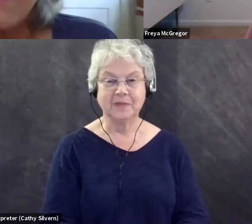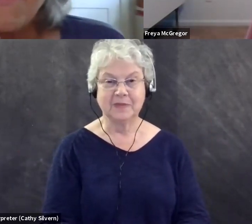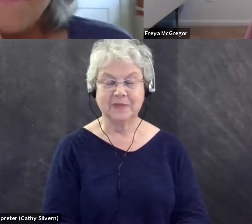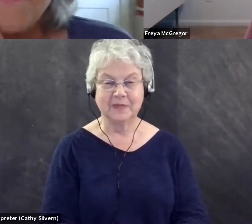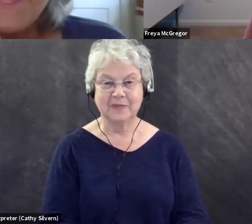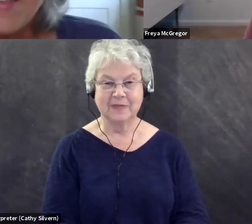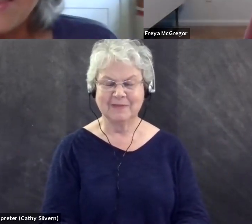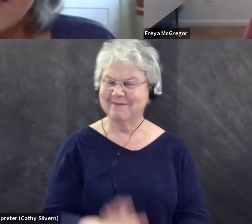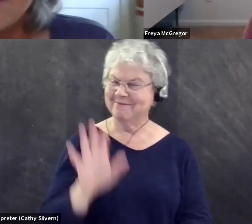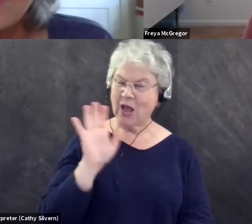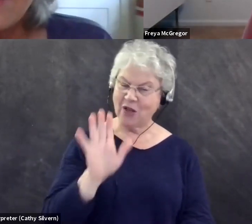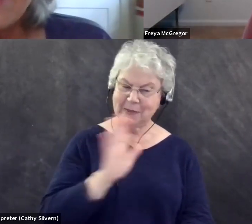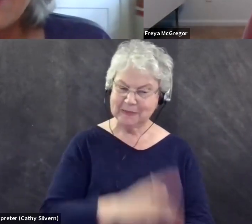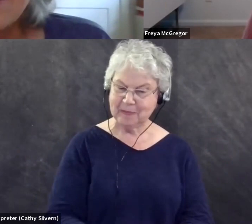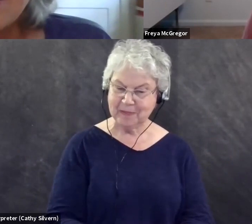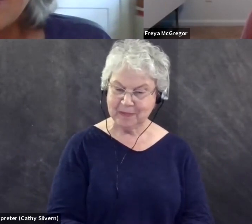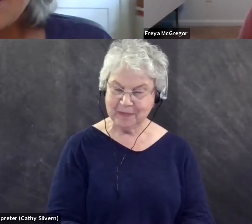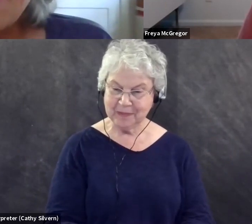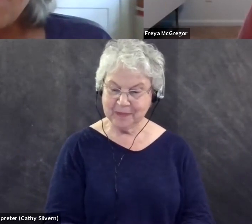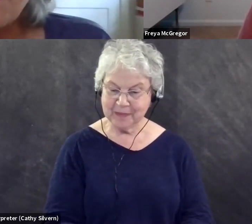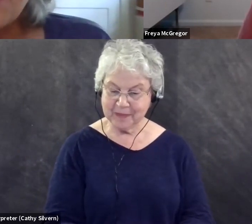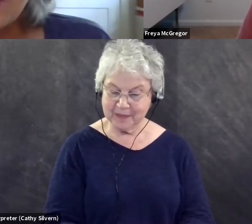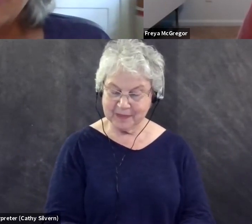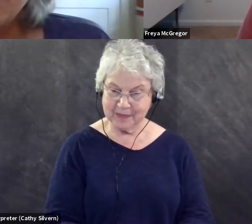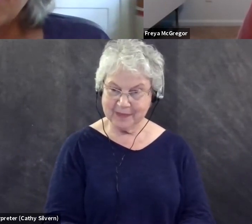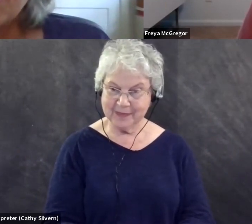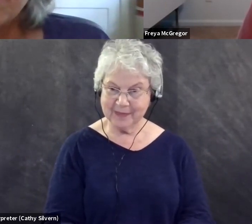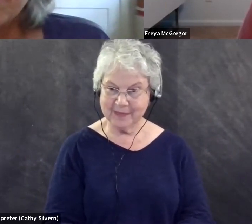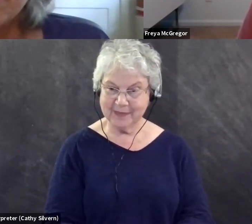Awesome. Um, okay. Um,